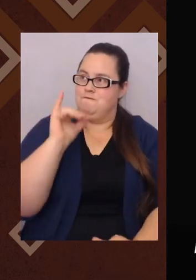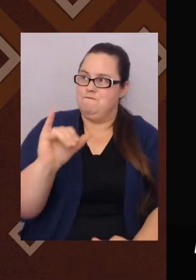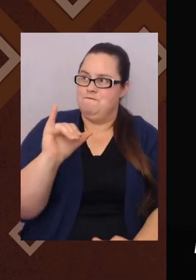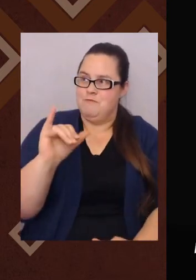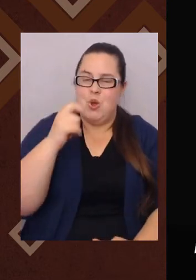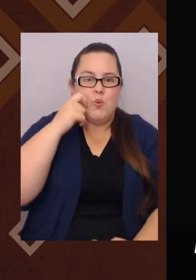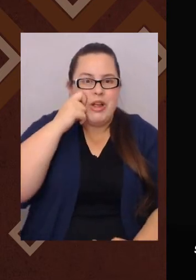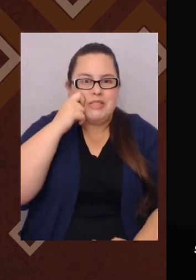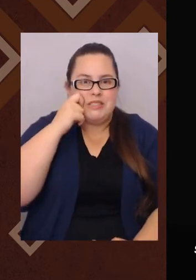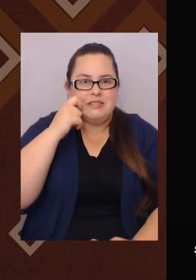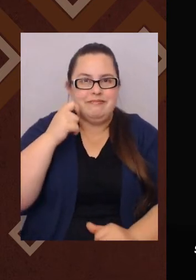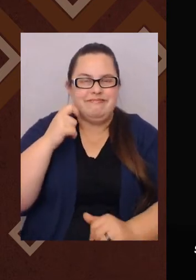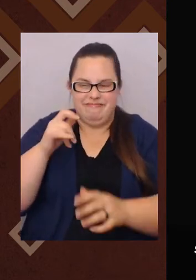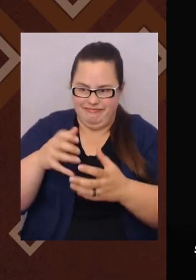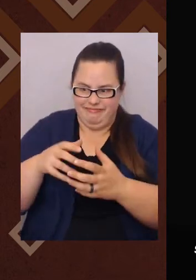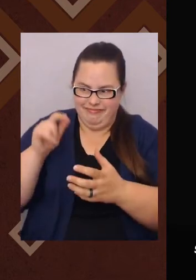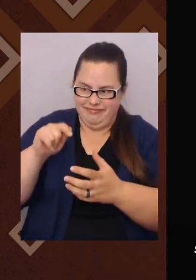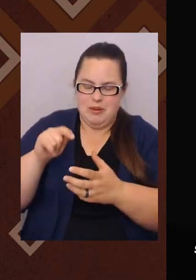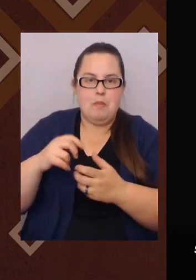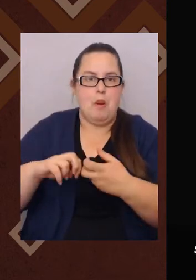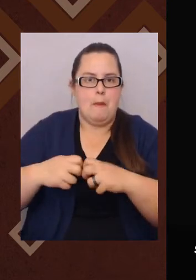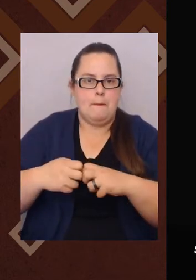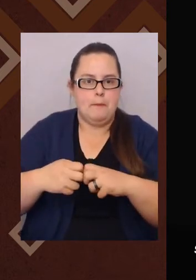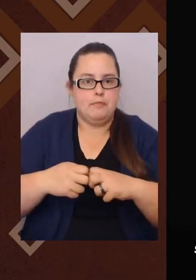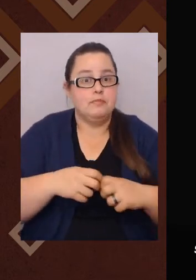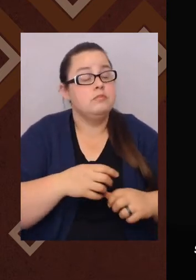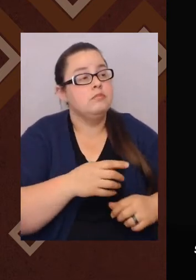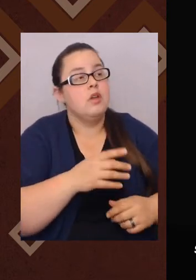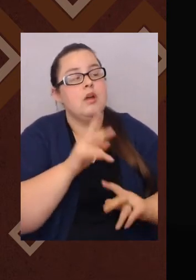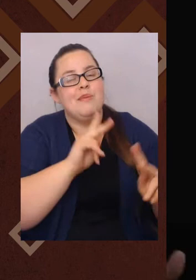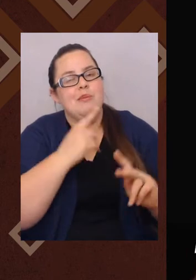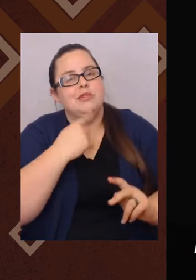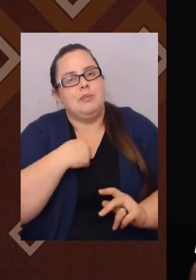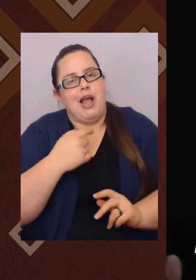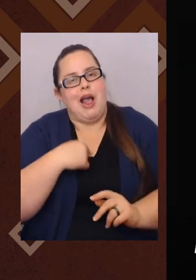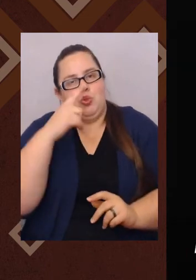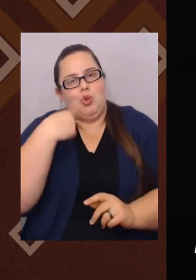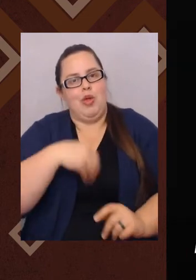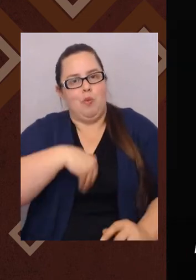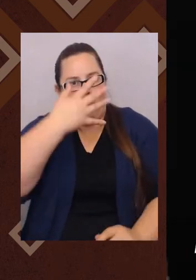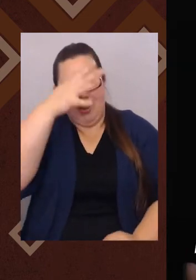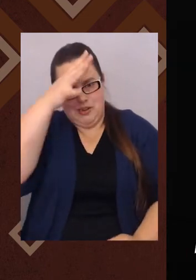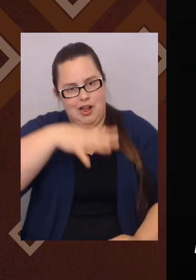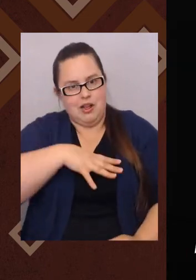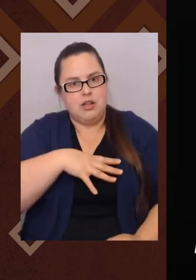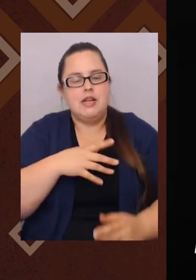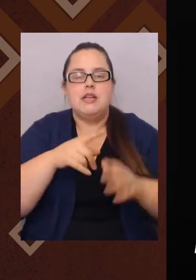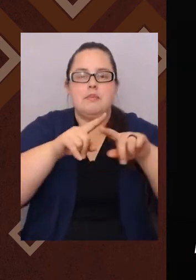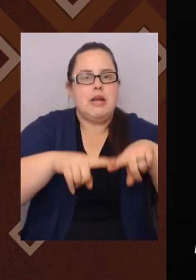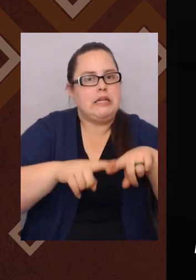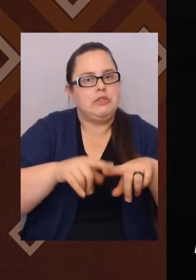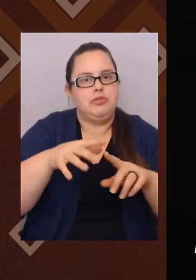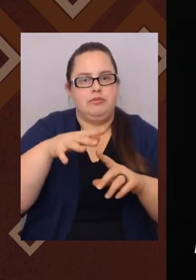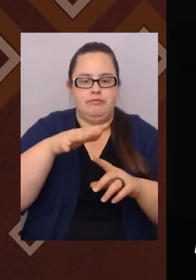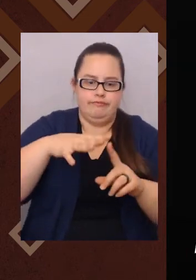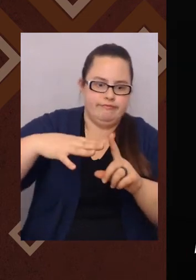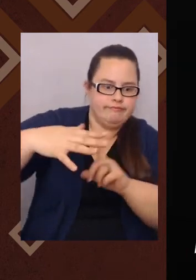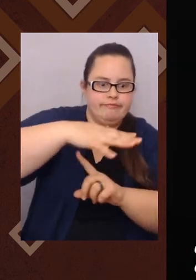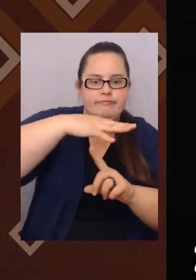of which specific country you're coming from. In our history is a history of